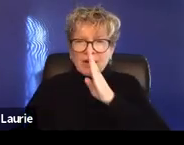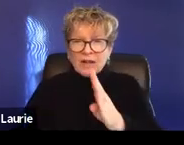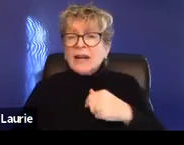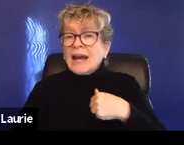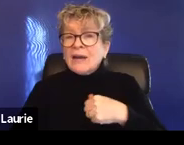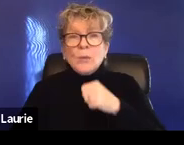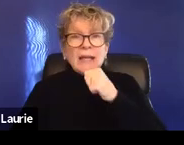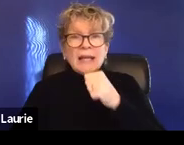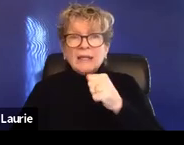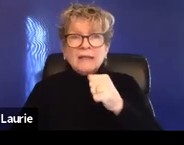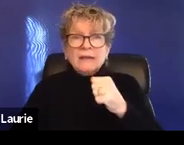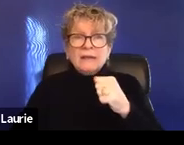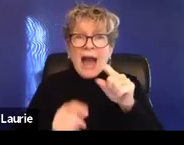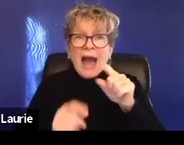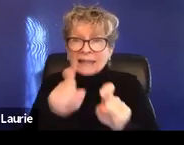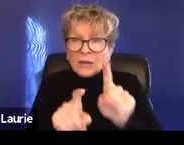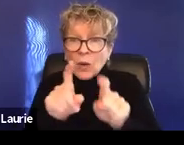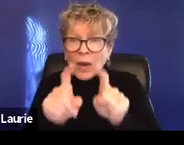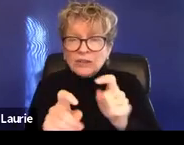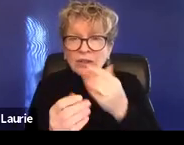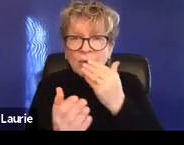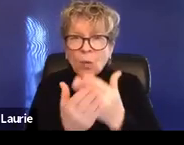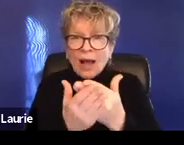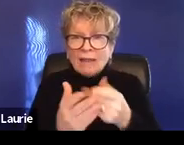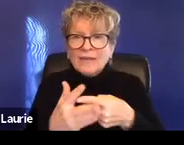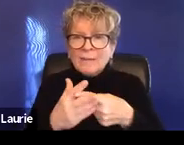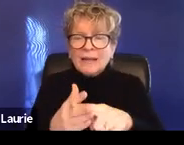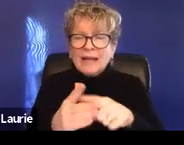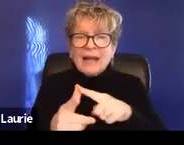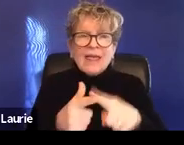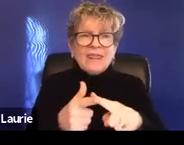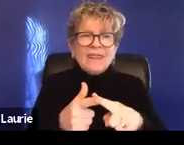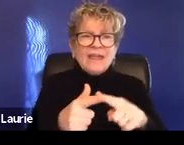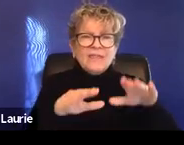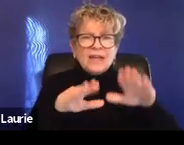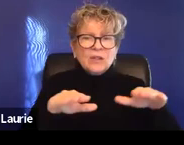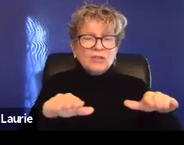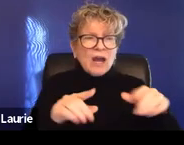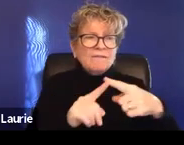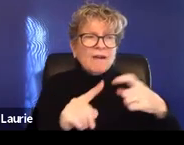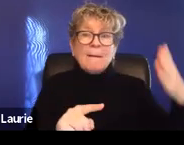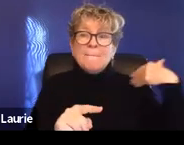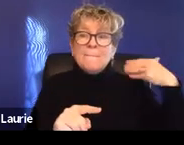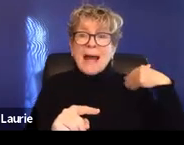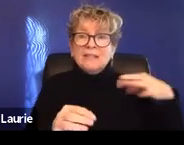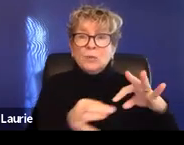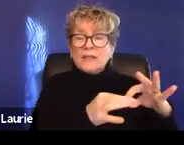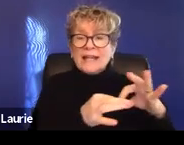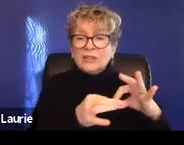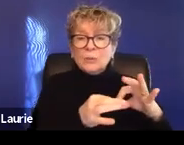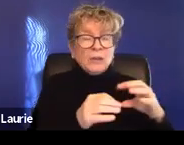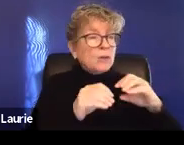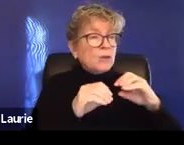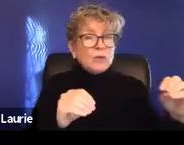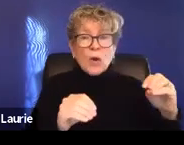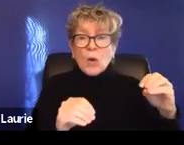questions. And then it turns out there's, um, you know, a child from a past relationship where there was no parenting plan